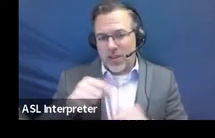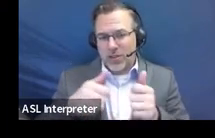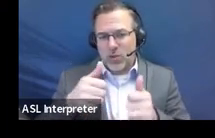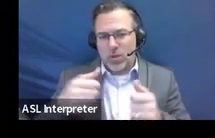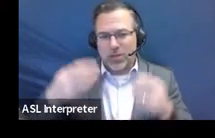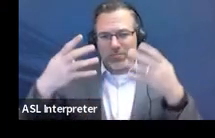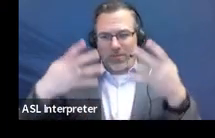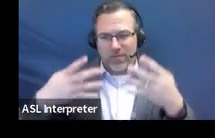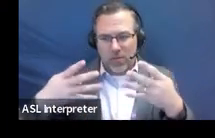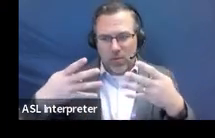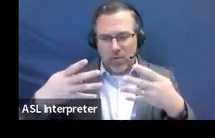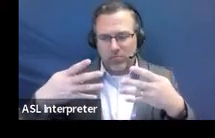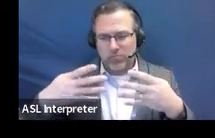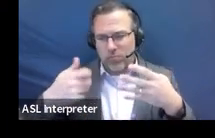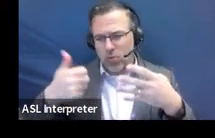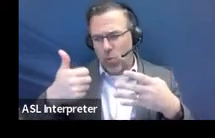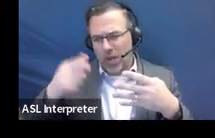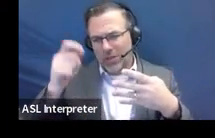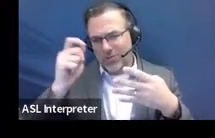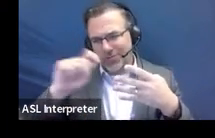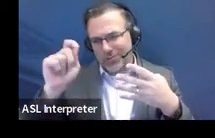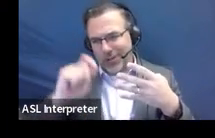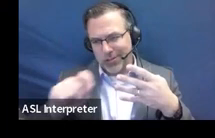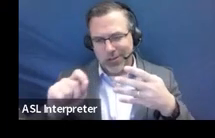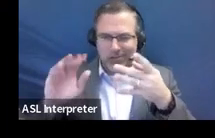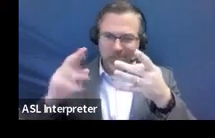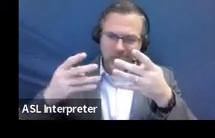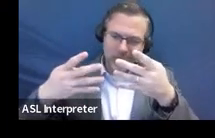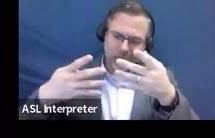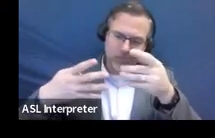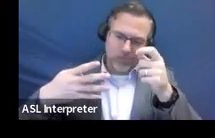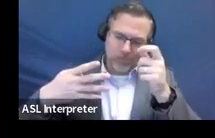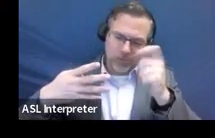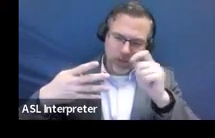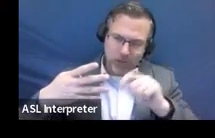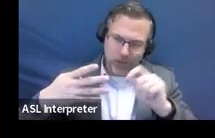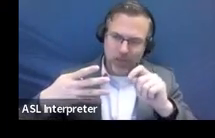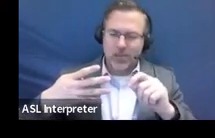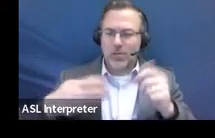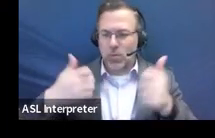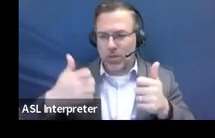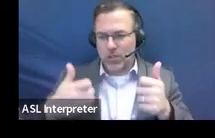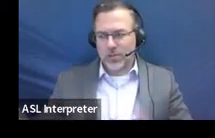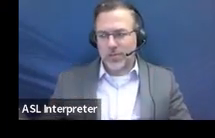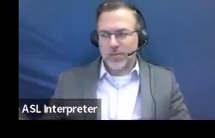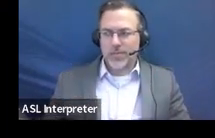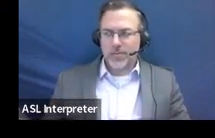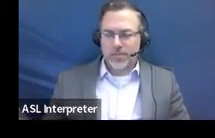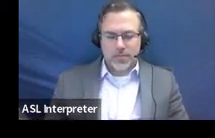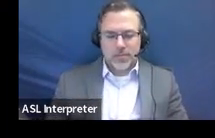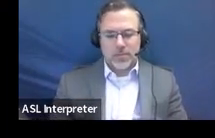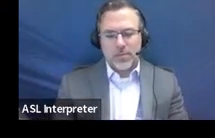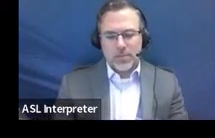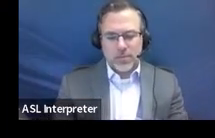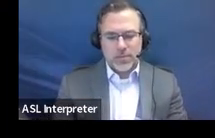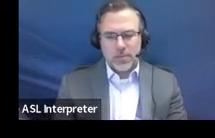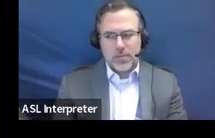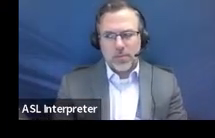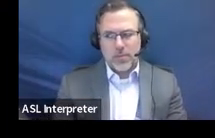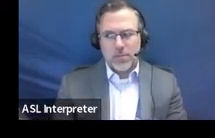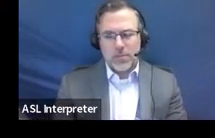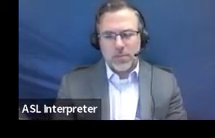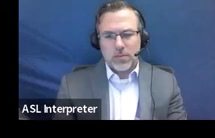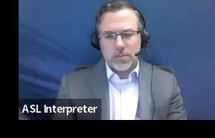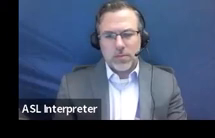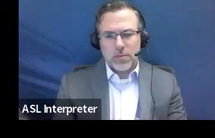or assessment and the data, those scores whenever possible. And again, this is needed if it is checked,